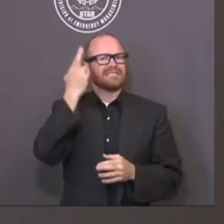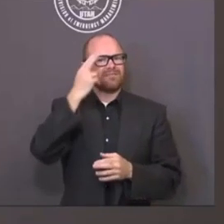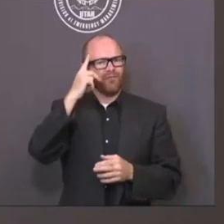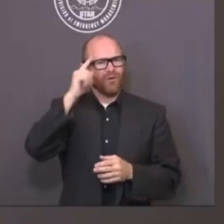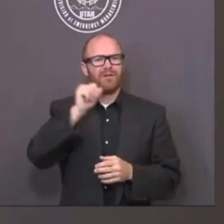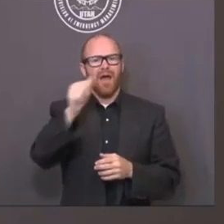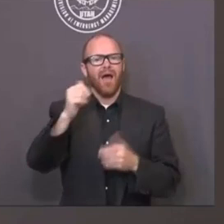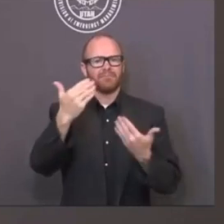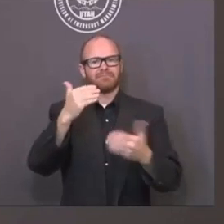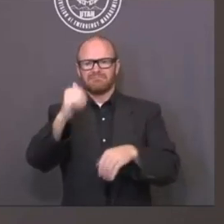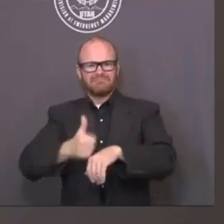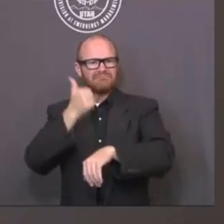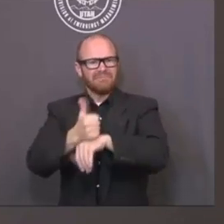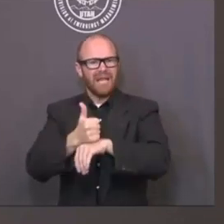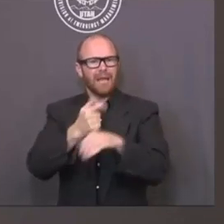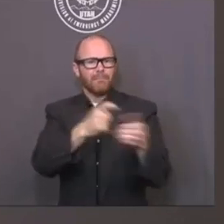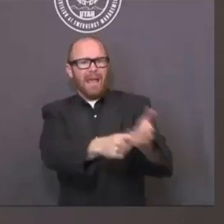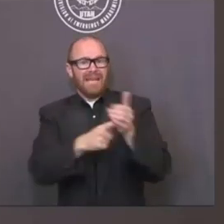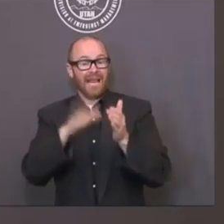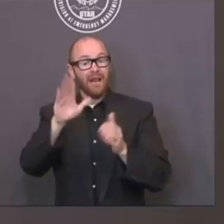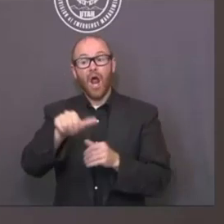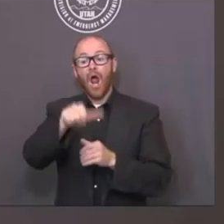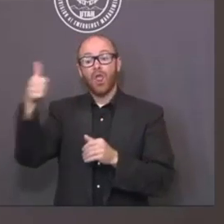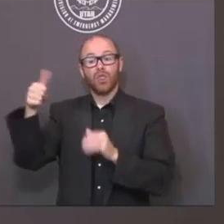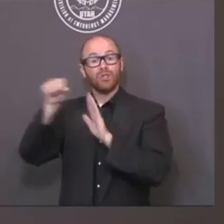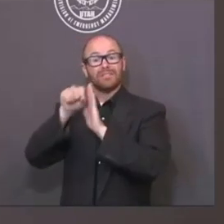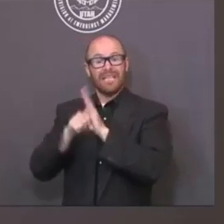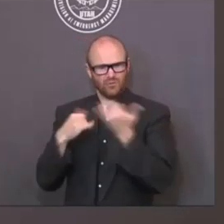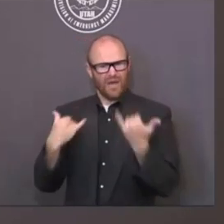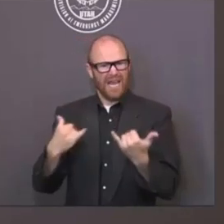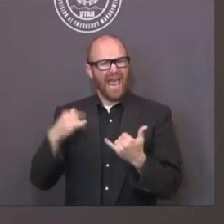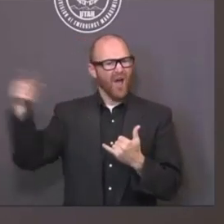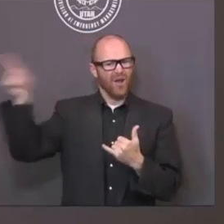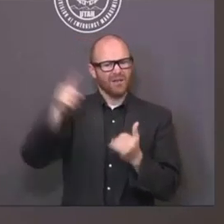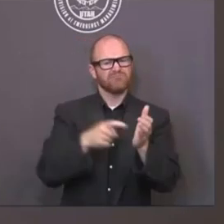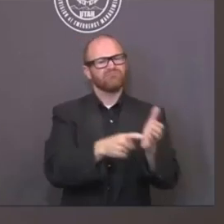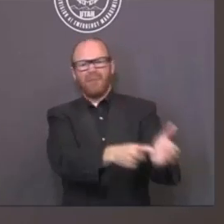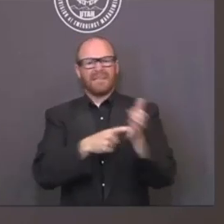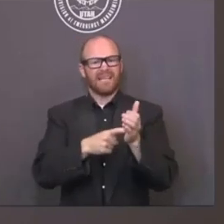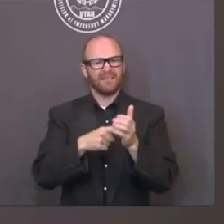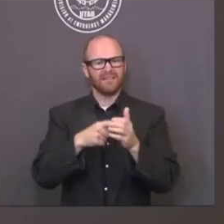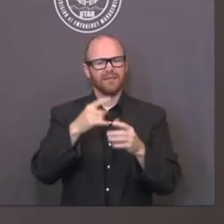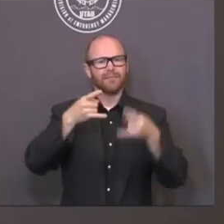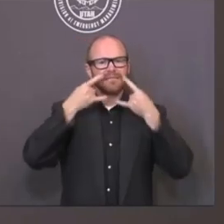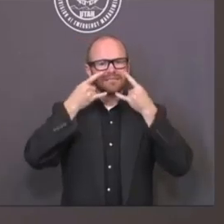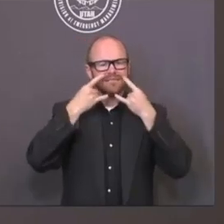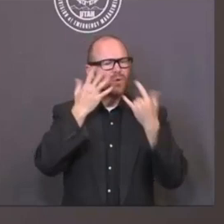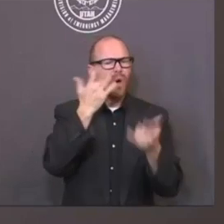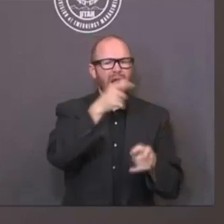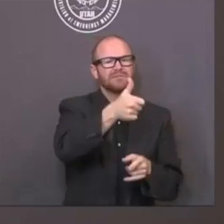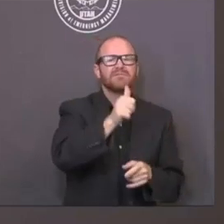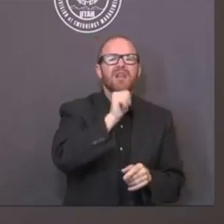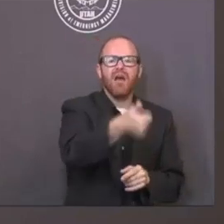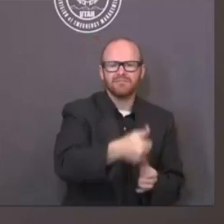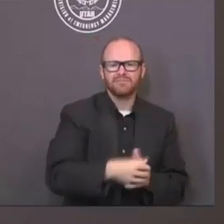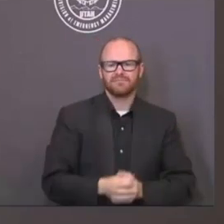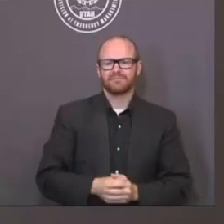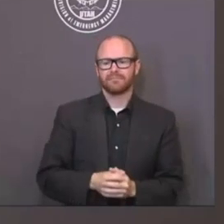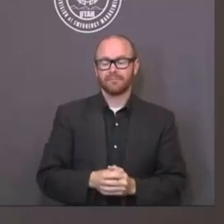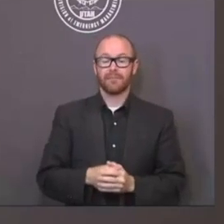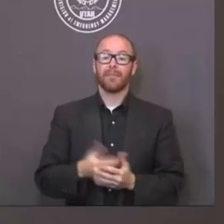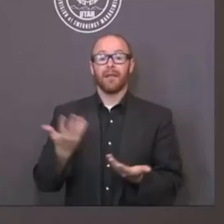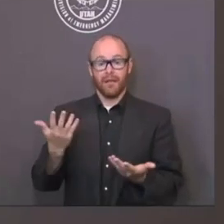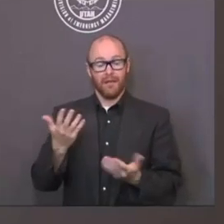implementing a mandate like other states are doing, though? What was the trigger point for you to not do this? In working in conjunction with the